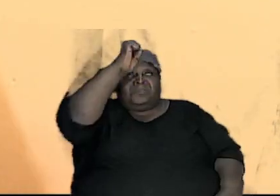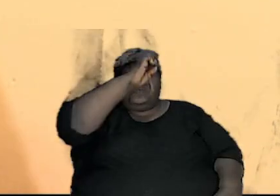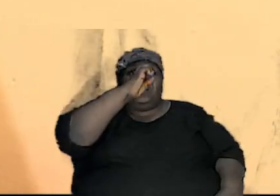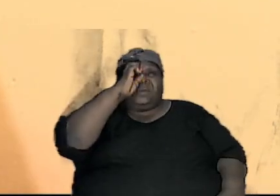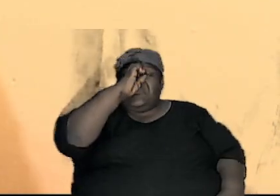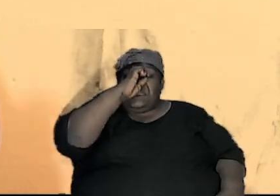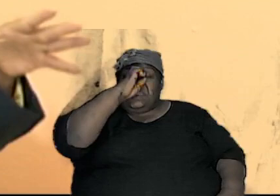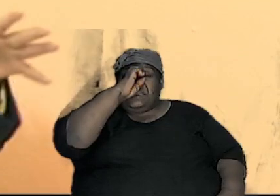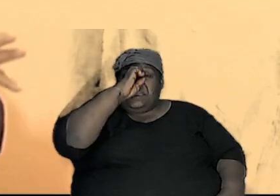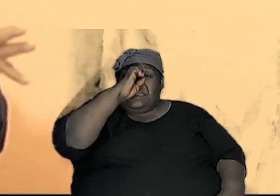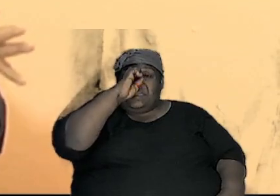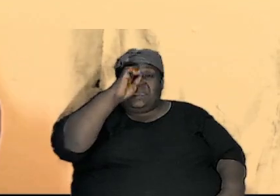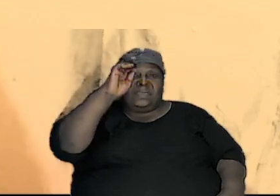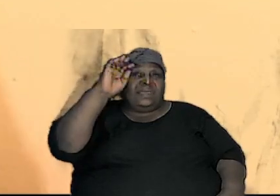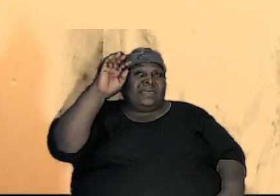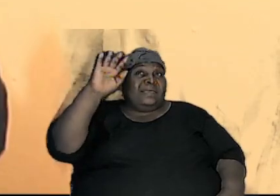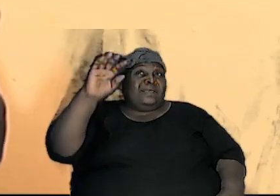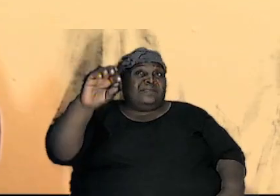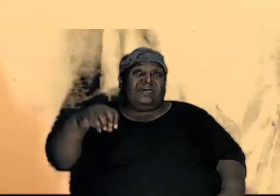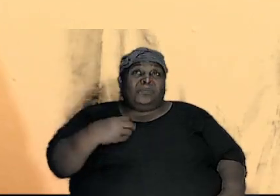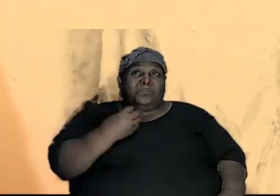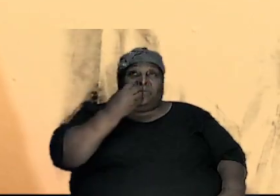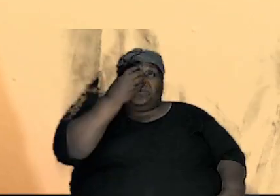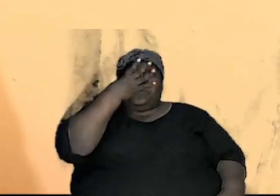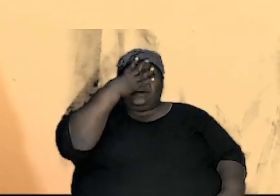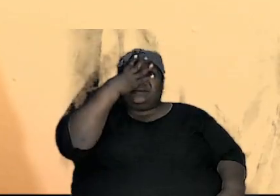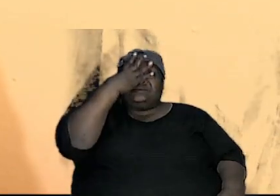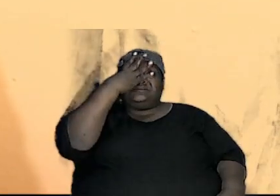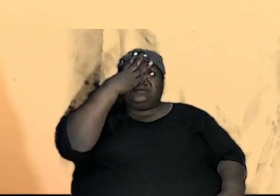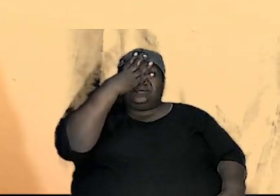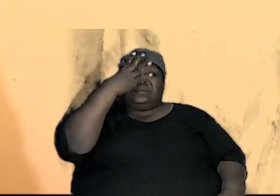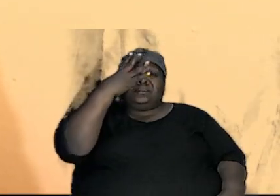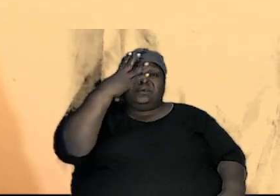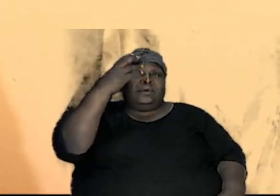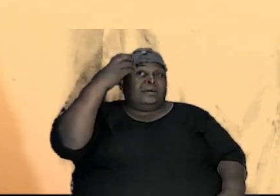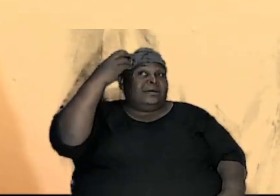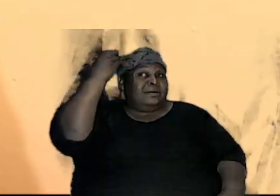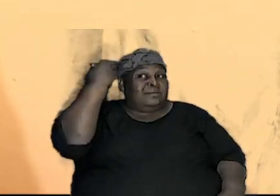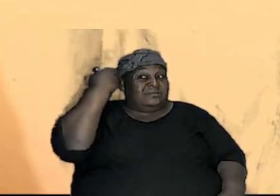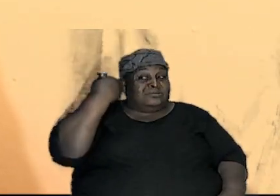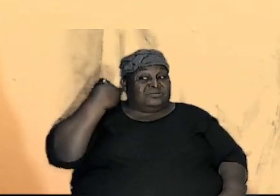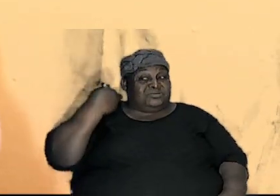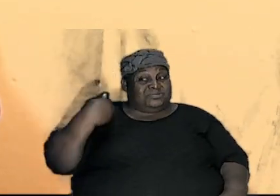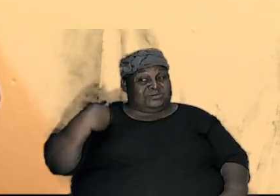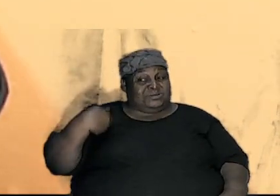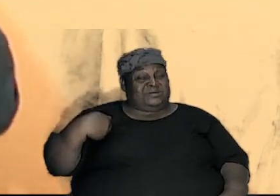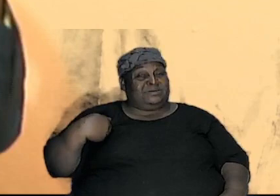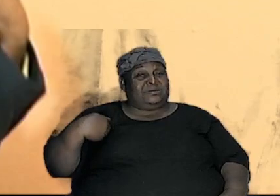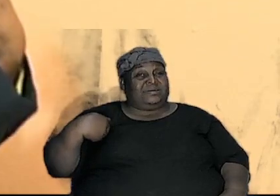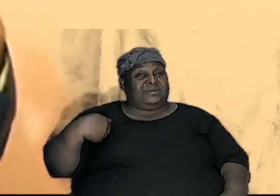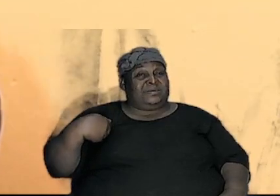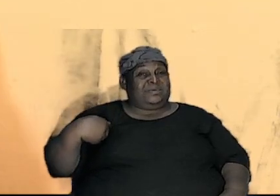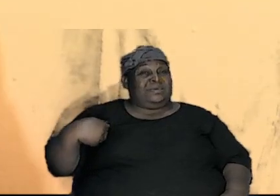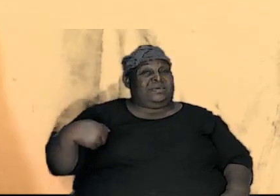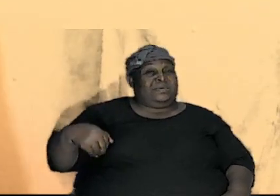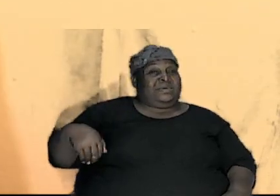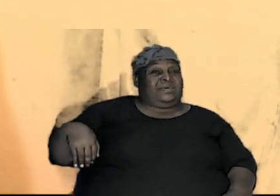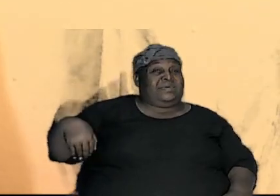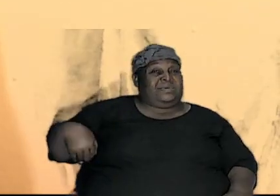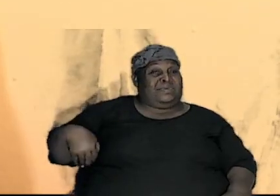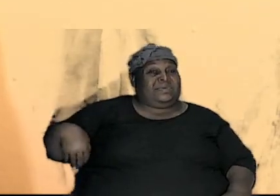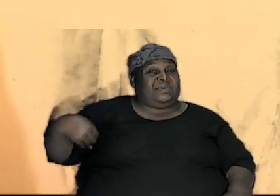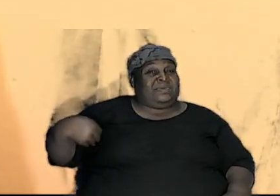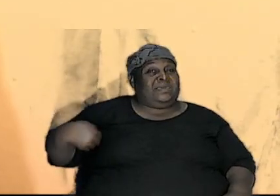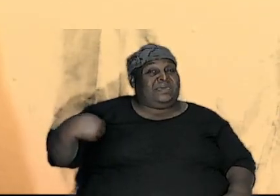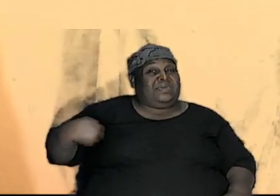their very light skin that we call white and their straight hair and their ears long and